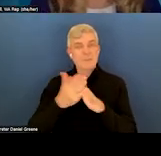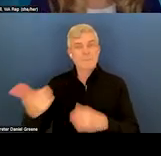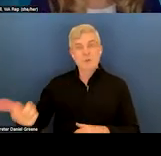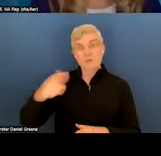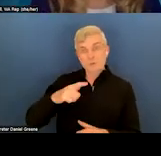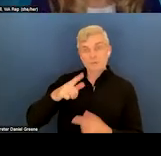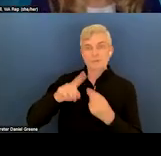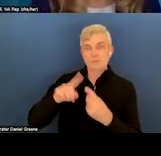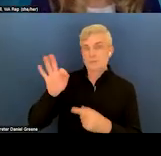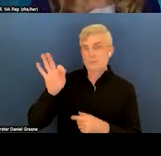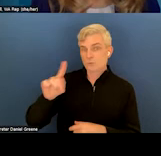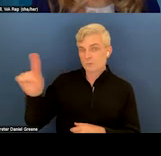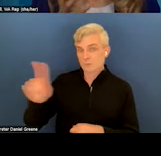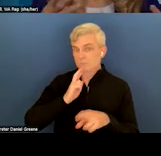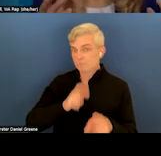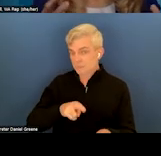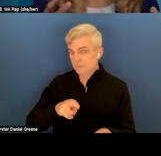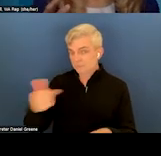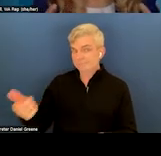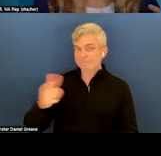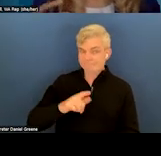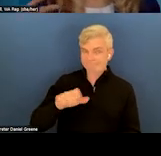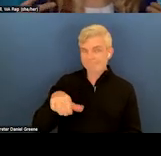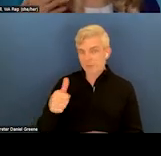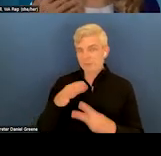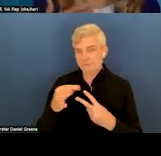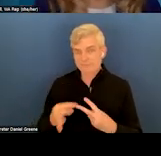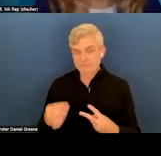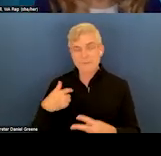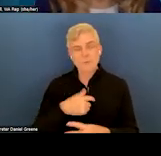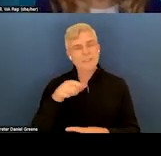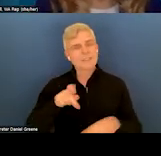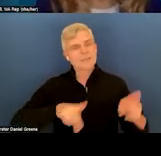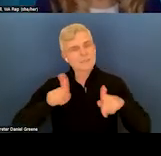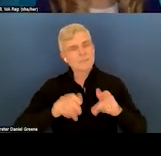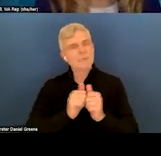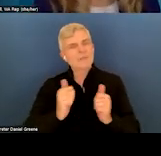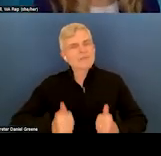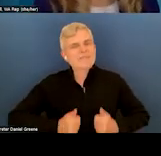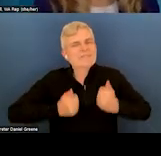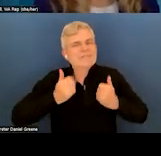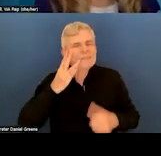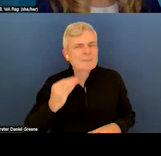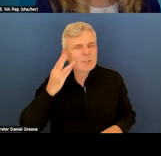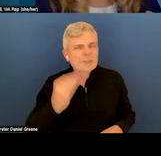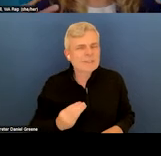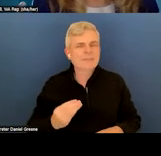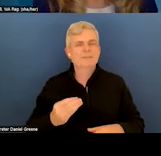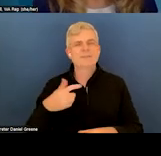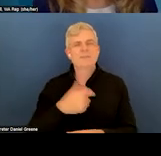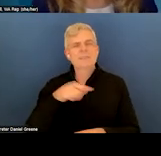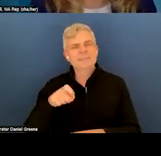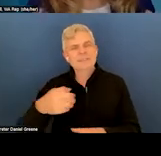-1-1 response. And, again, we need people with lived experience in these teams. We need